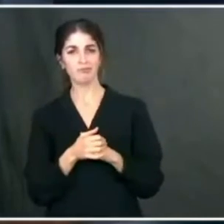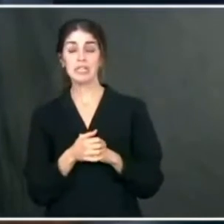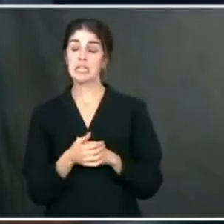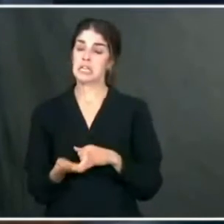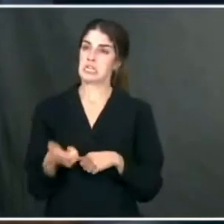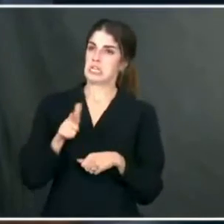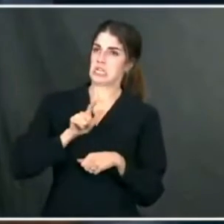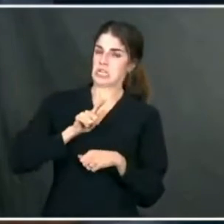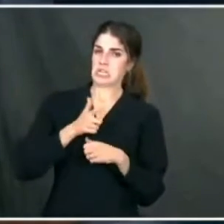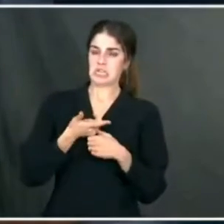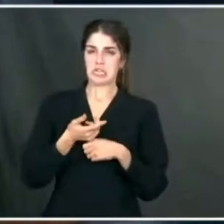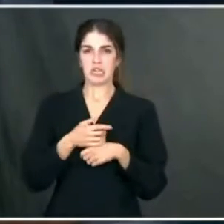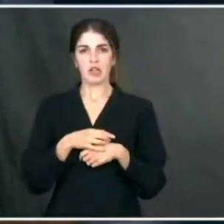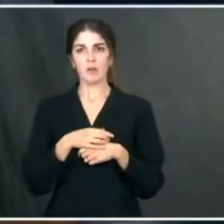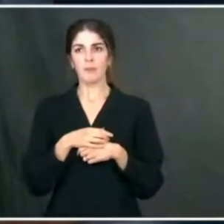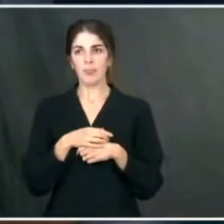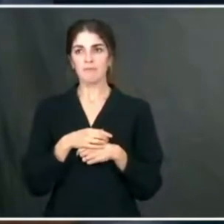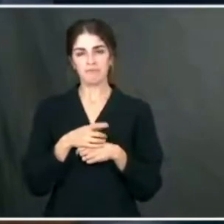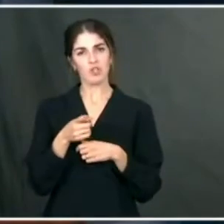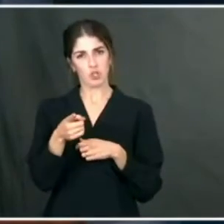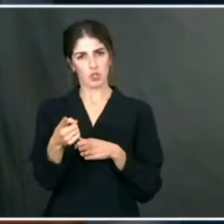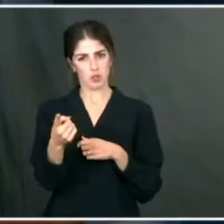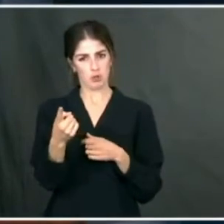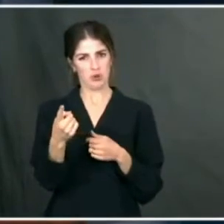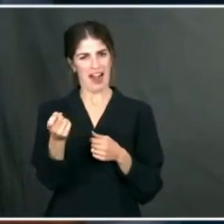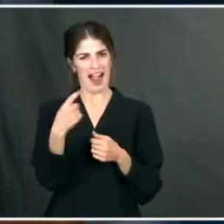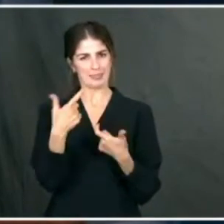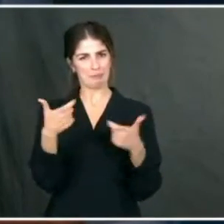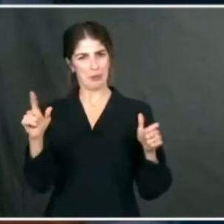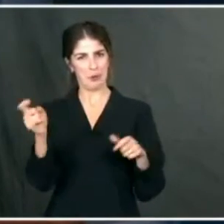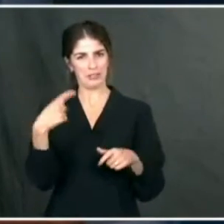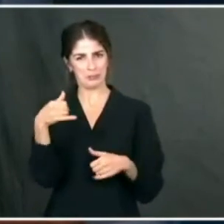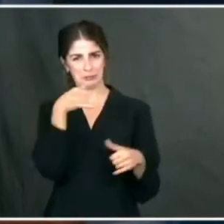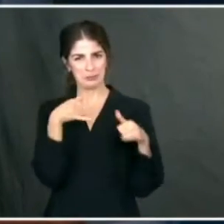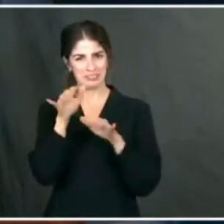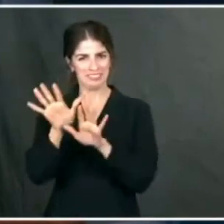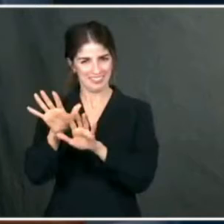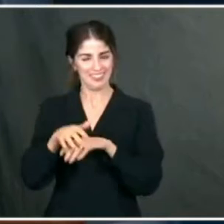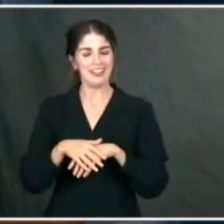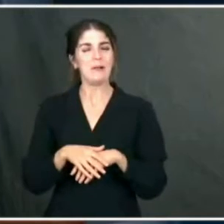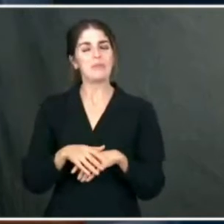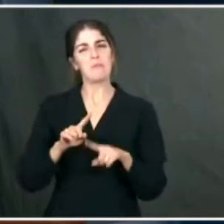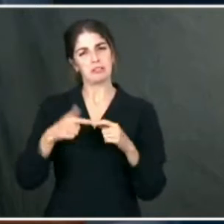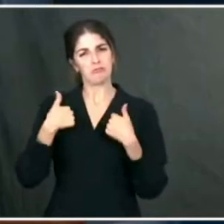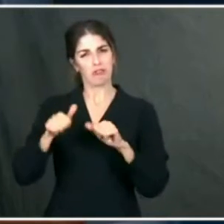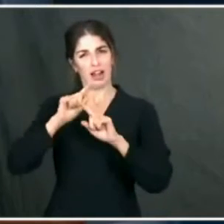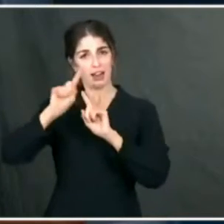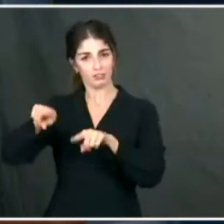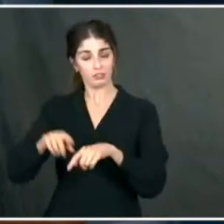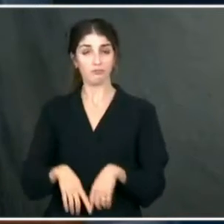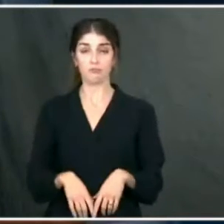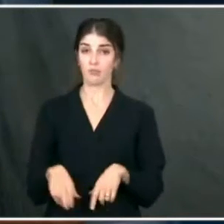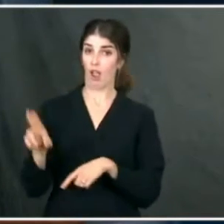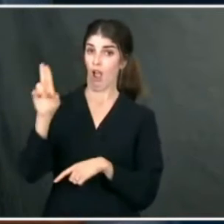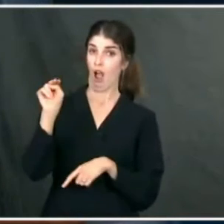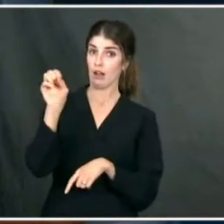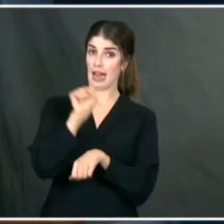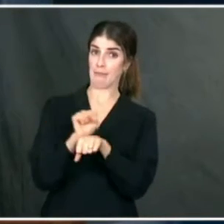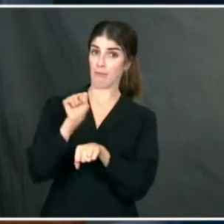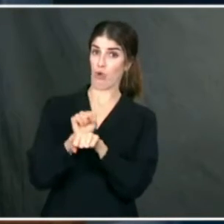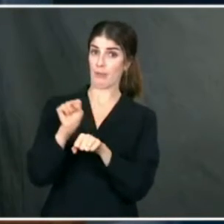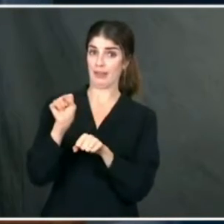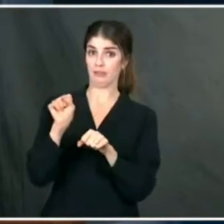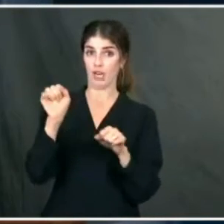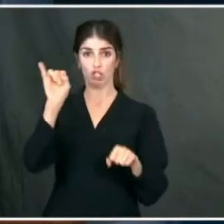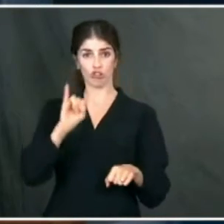I guess what I would send back to you, there's a lot in there, so let me do my best here. But, Mike, is unemployment insurance only an issue that